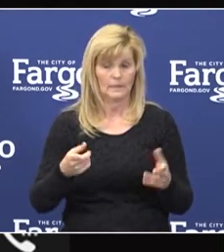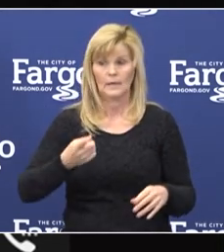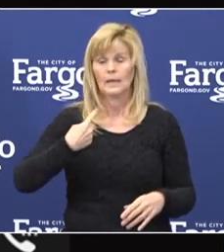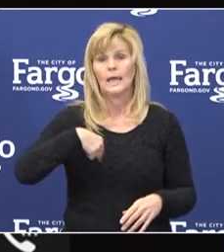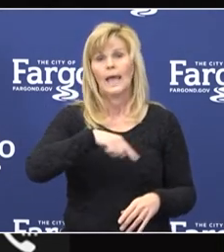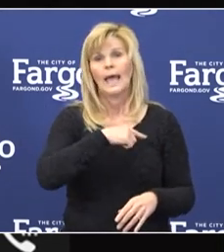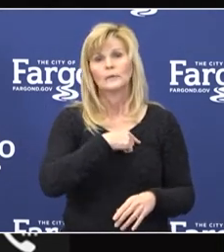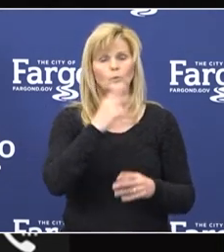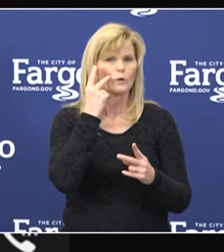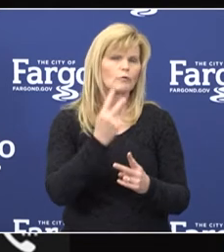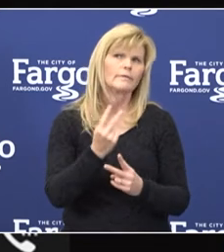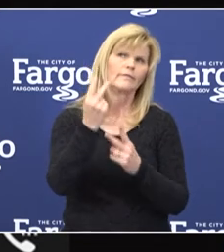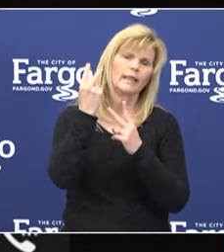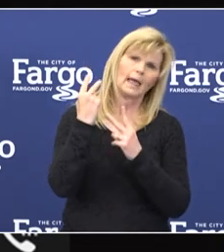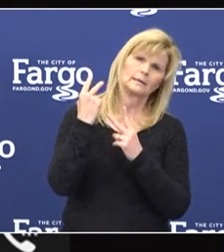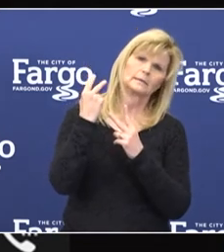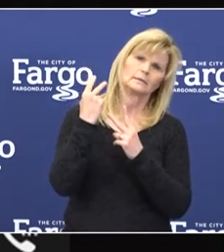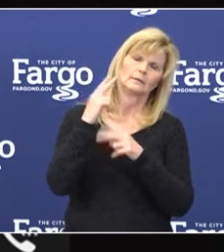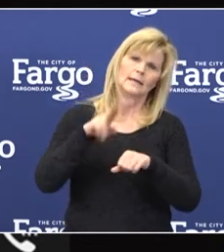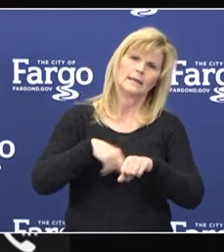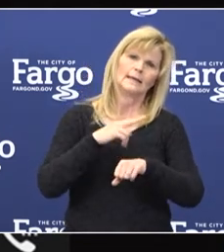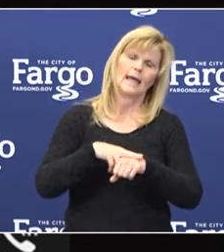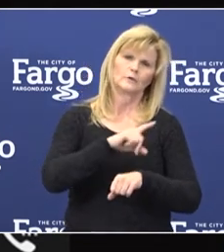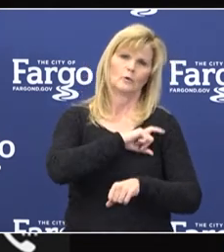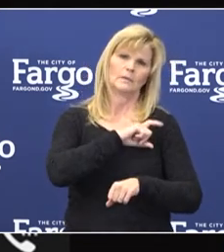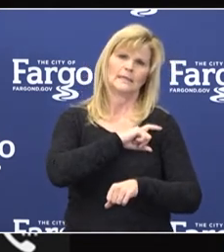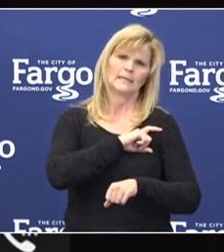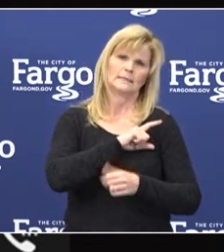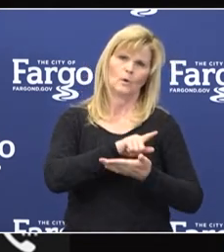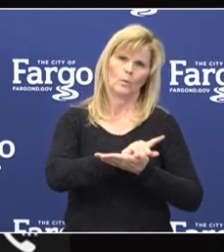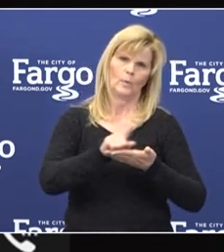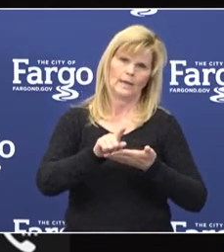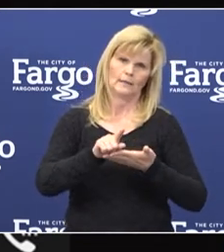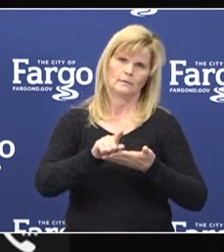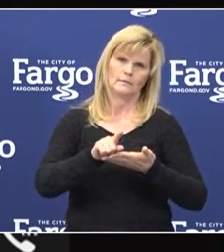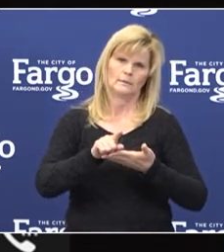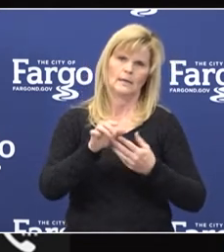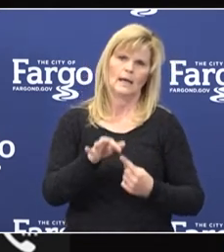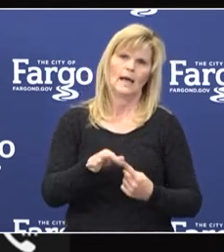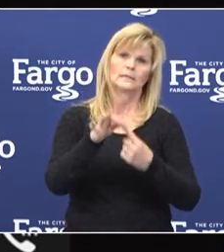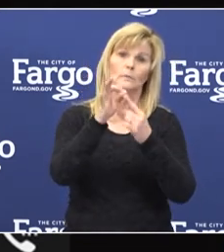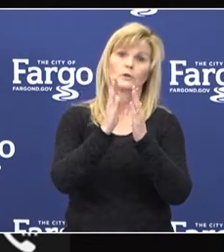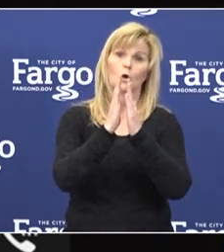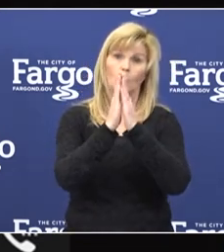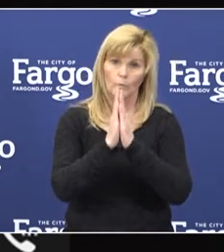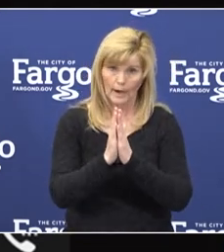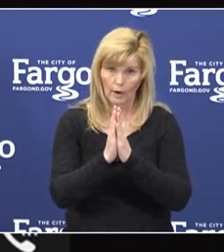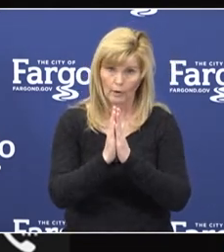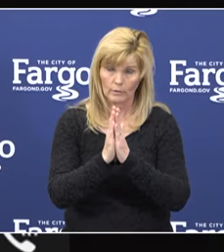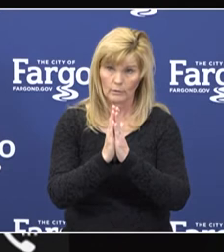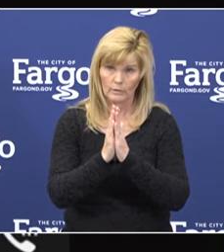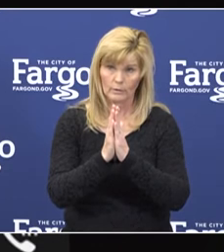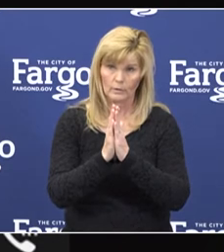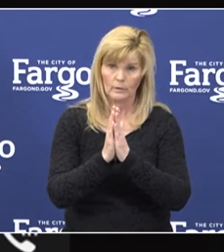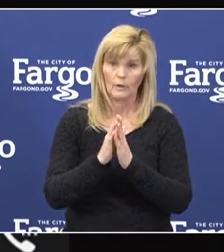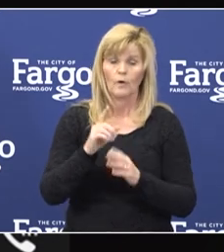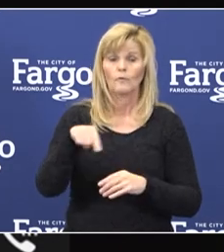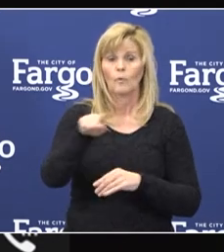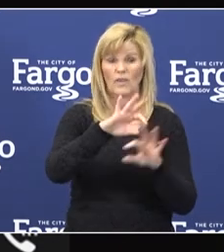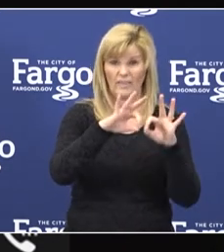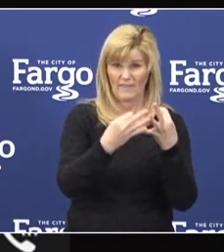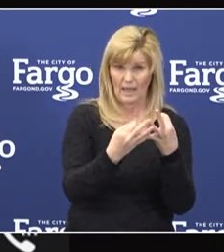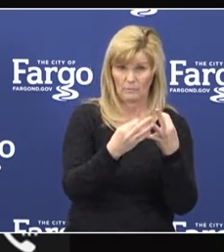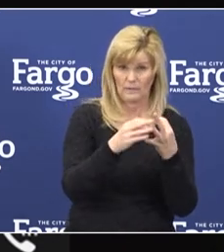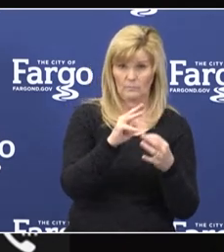reflect on National Police Officers Week, a special prayer for the Moser family here in town,